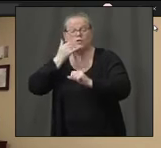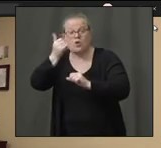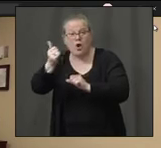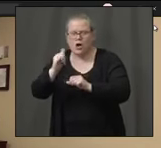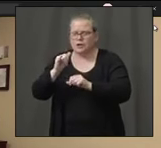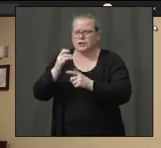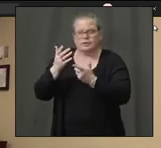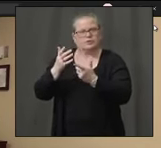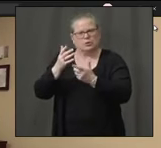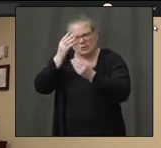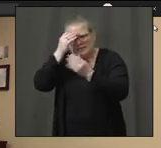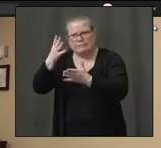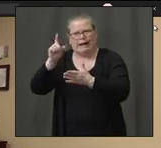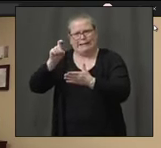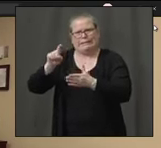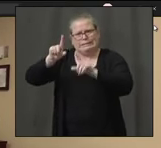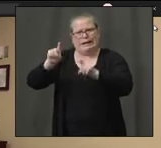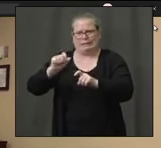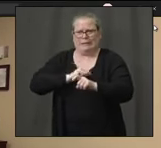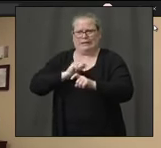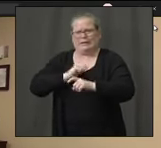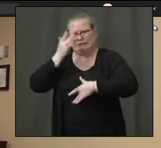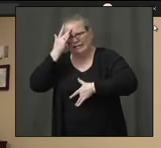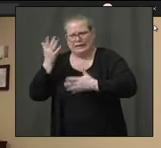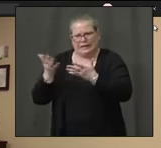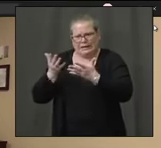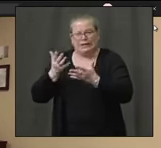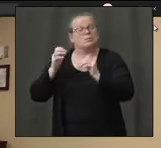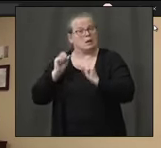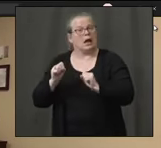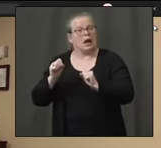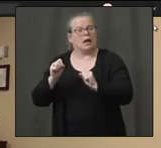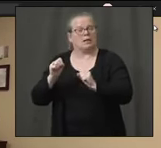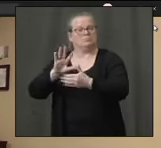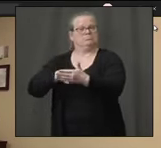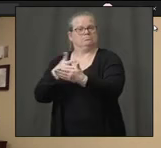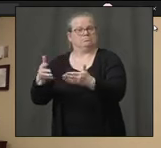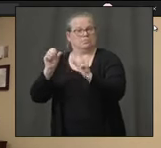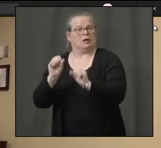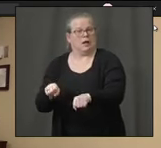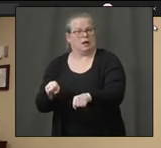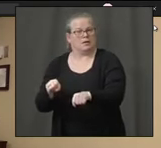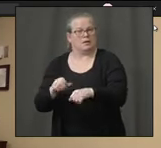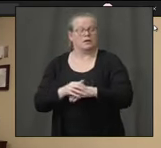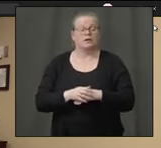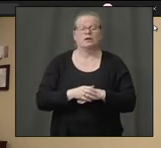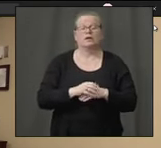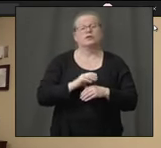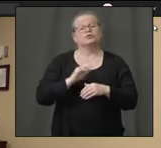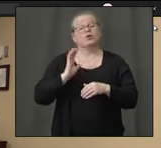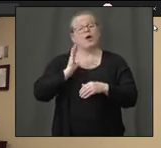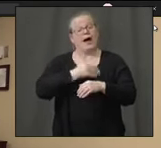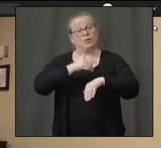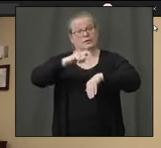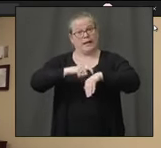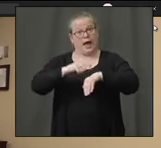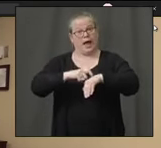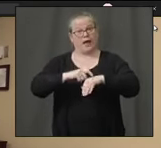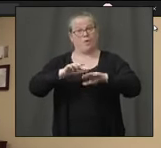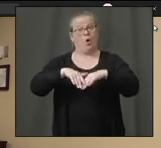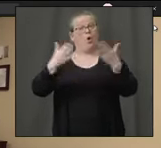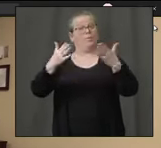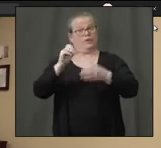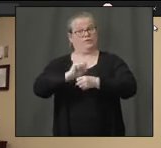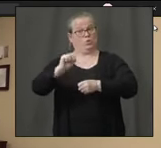time and capabilities at all of the current acquisition sites. But we're also looking for alternative